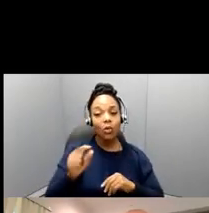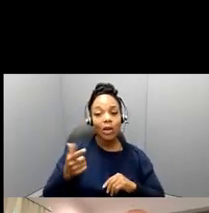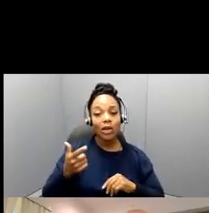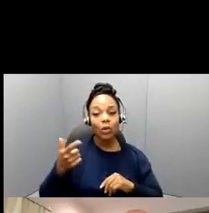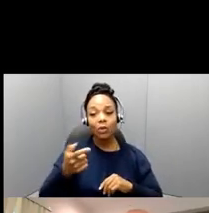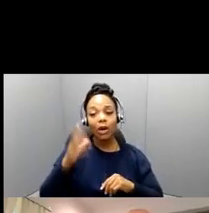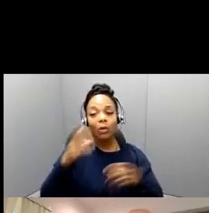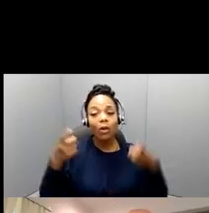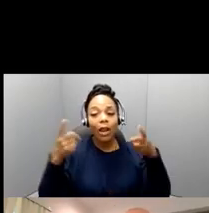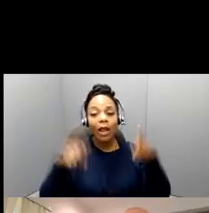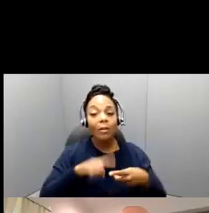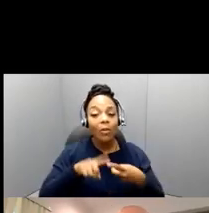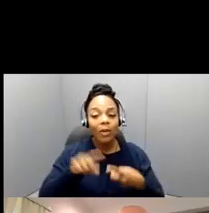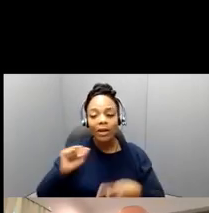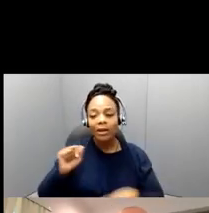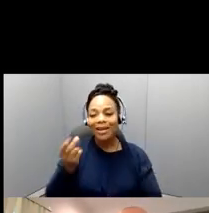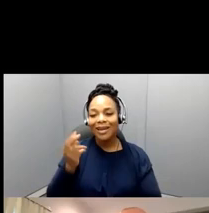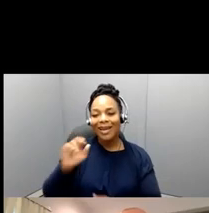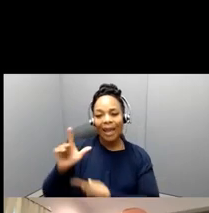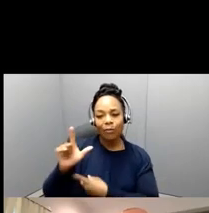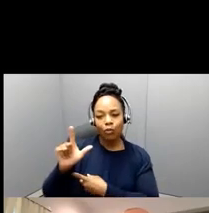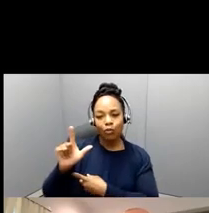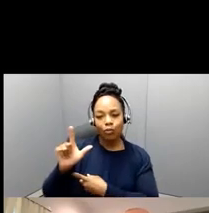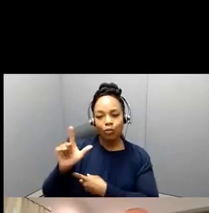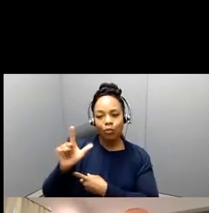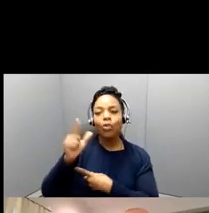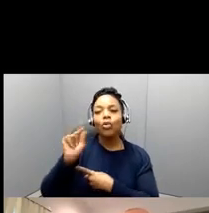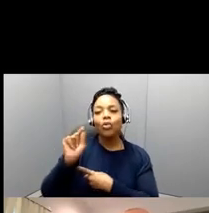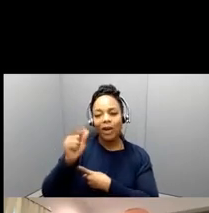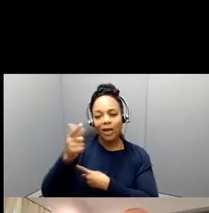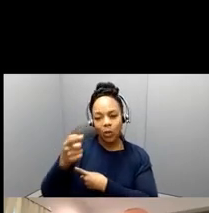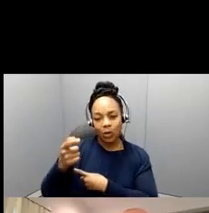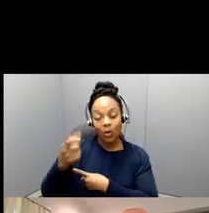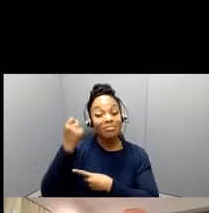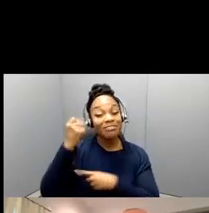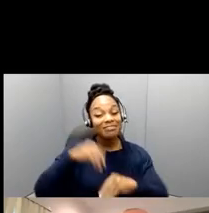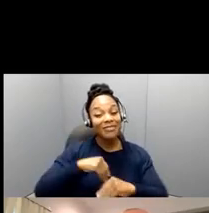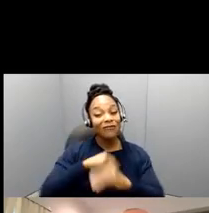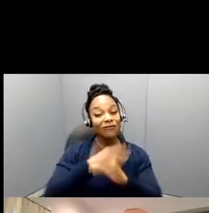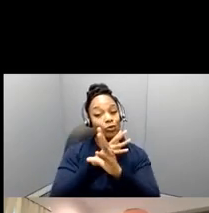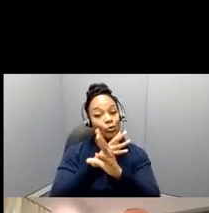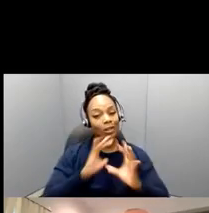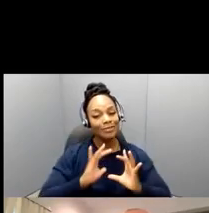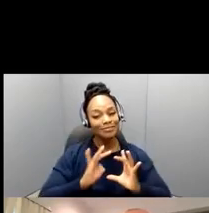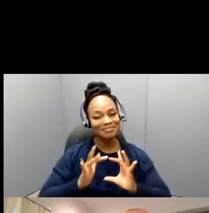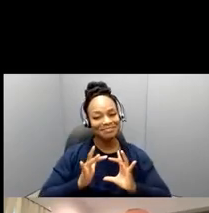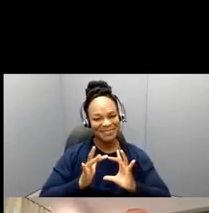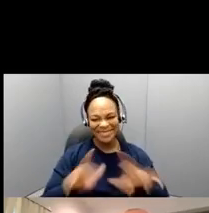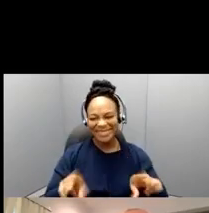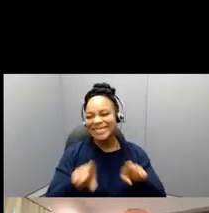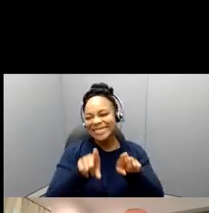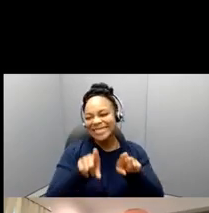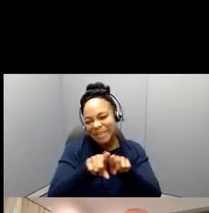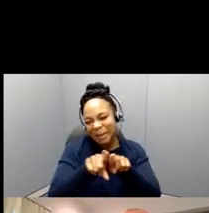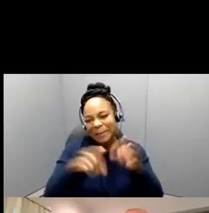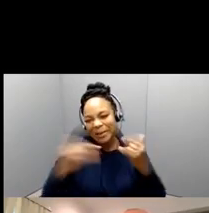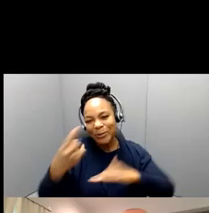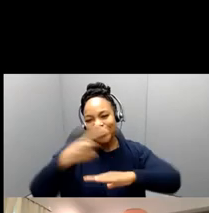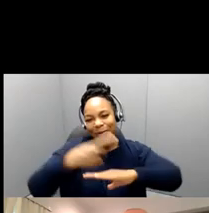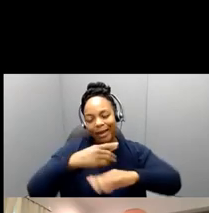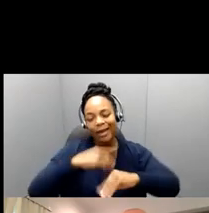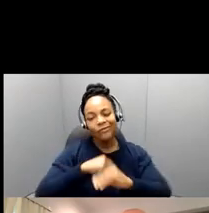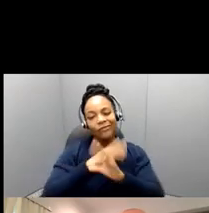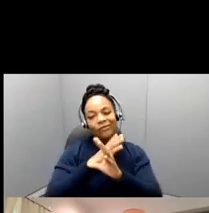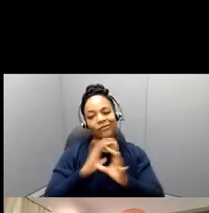this will be a virtual meeting. So much like as we are coming to you today virtually, this will be a virtual meeting